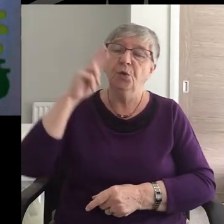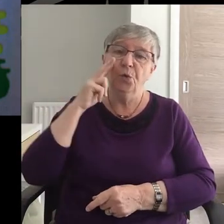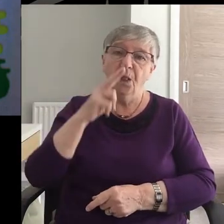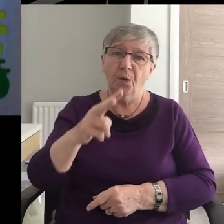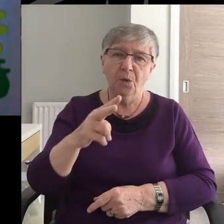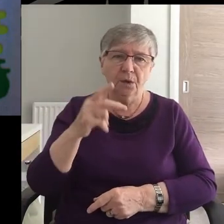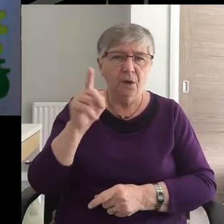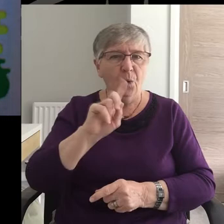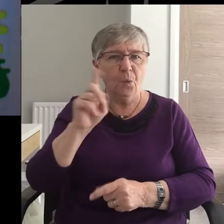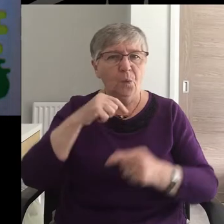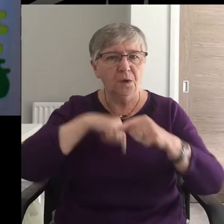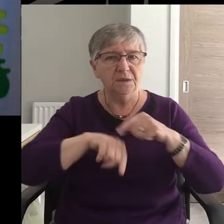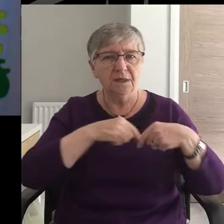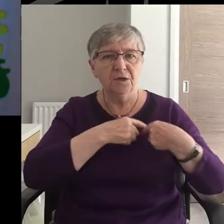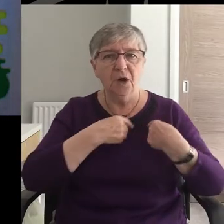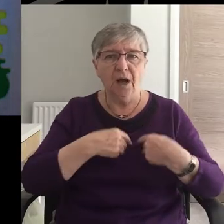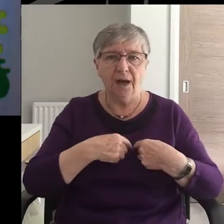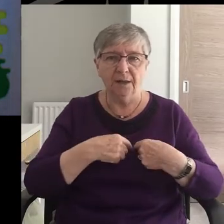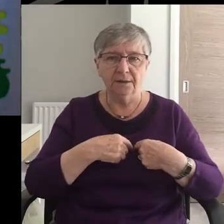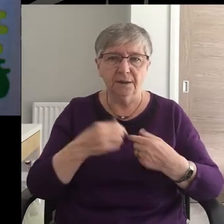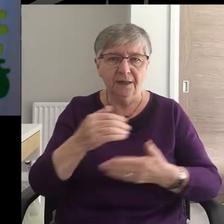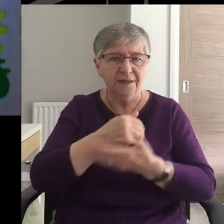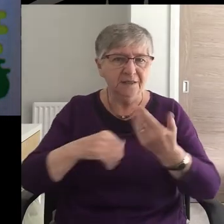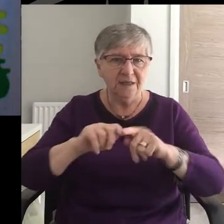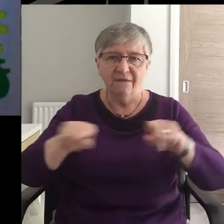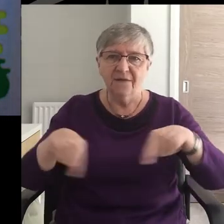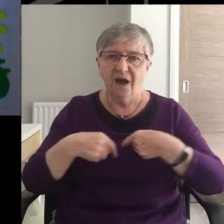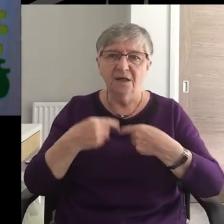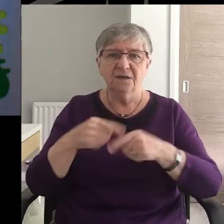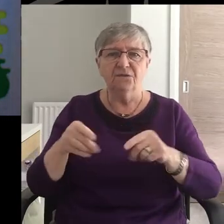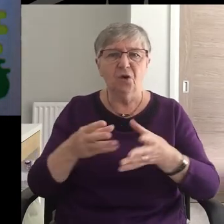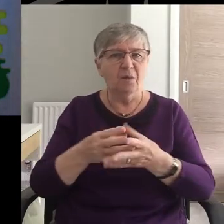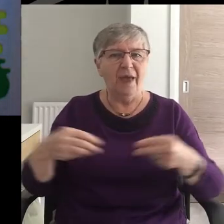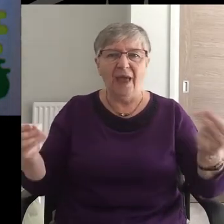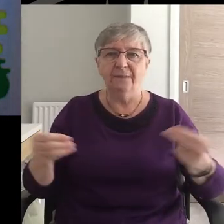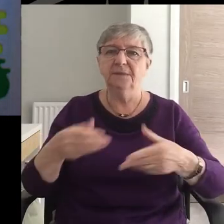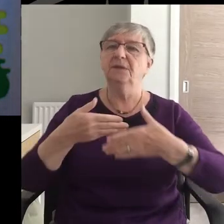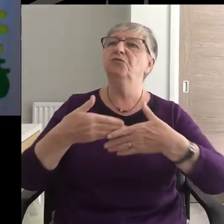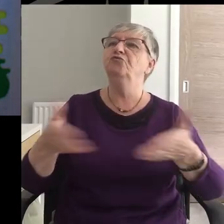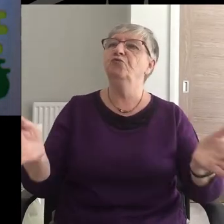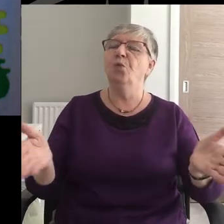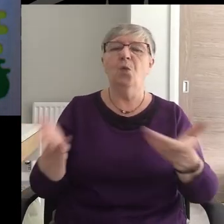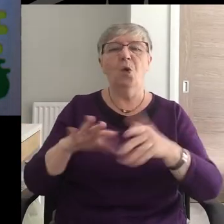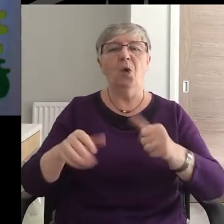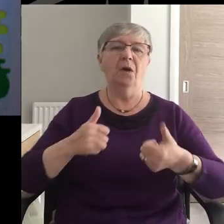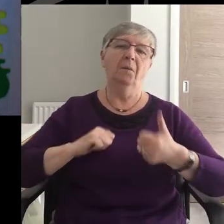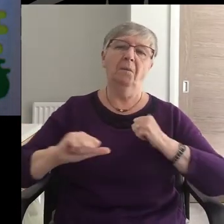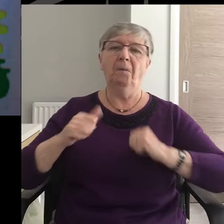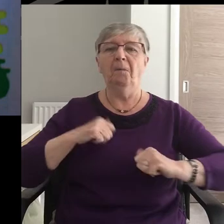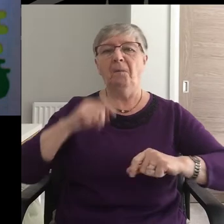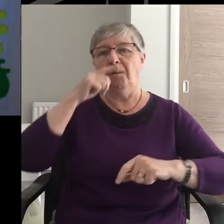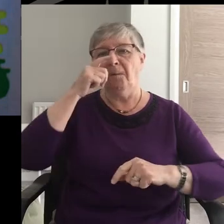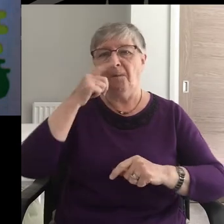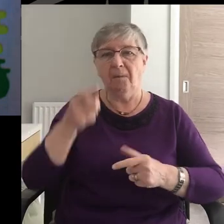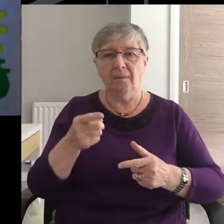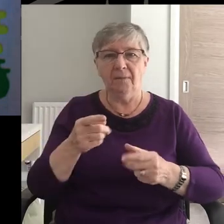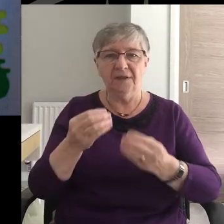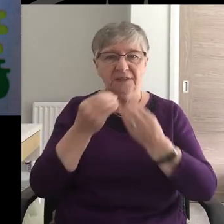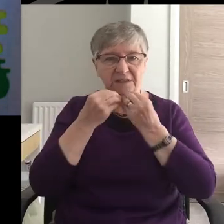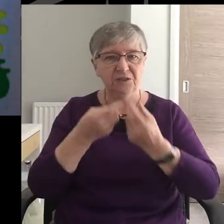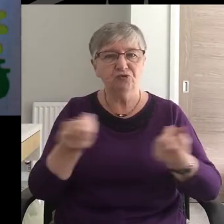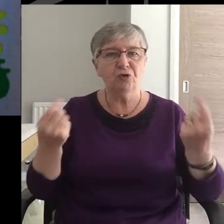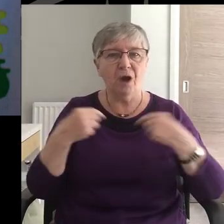Save us then from empty show of superficial piety and teach us